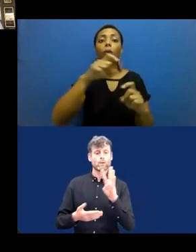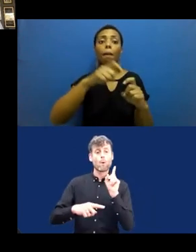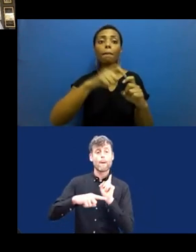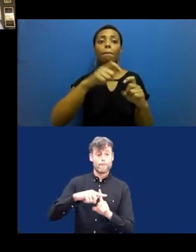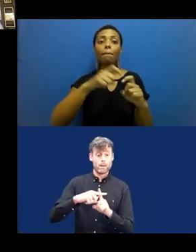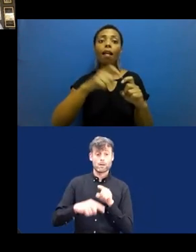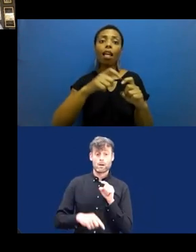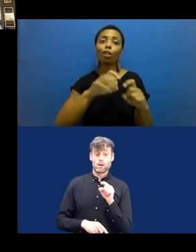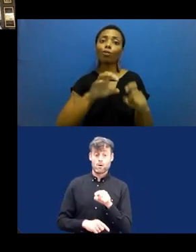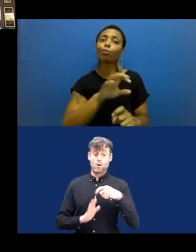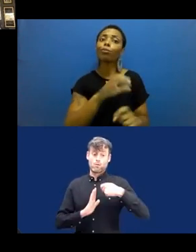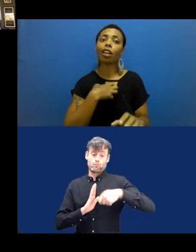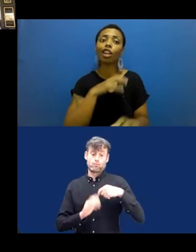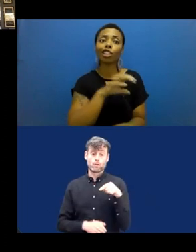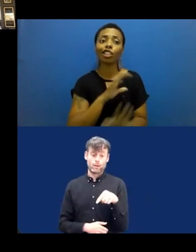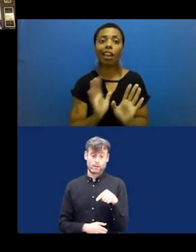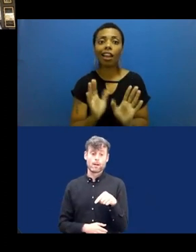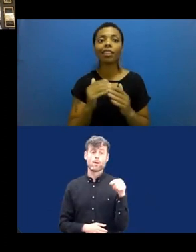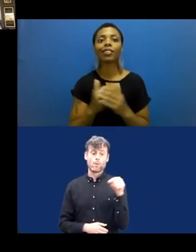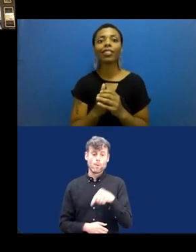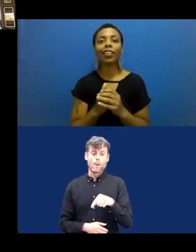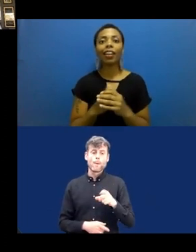many a very lucrative market,